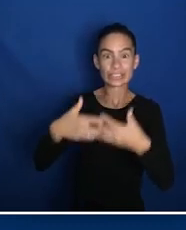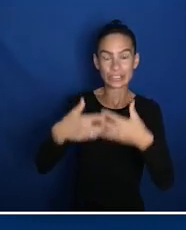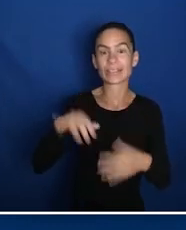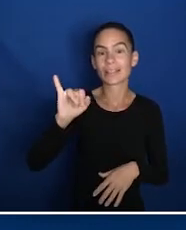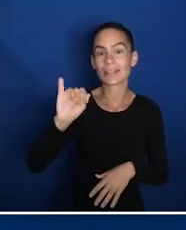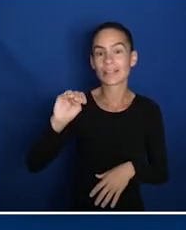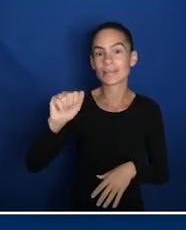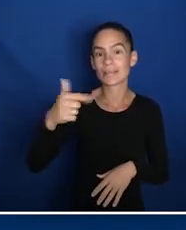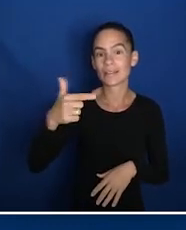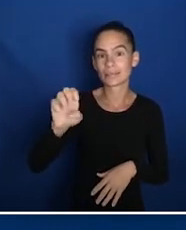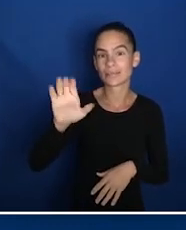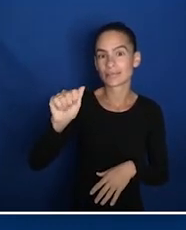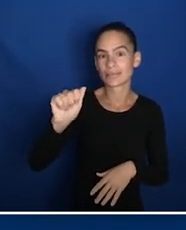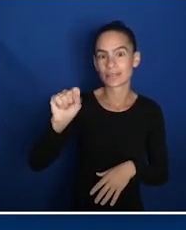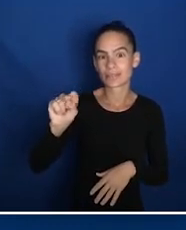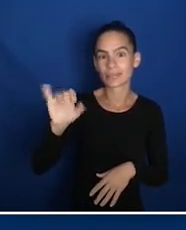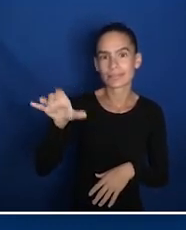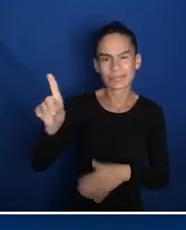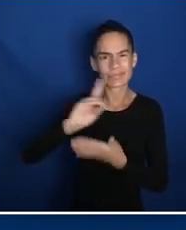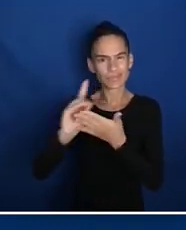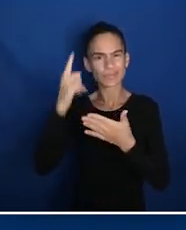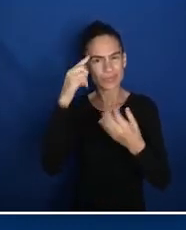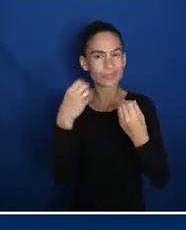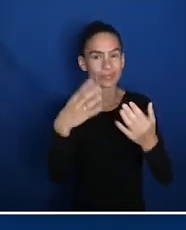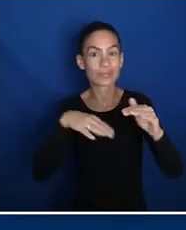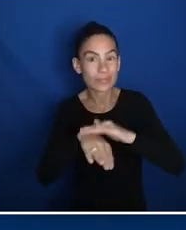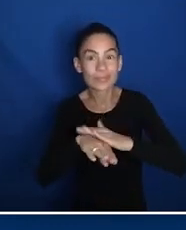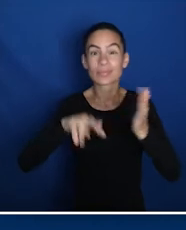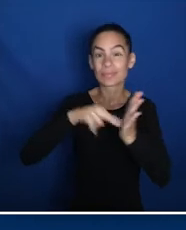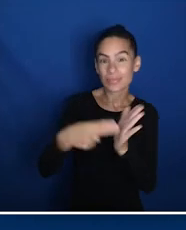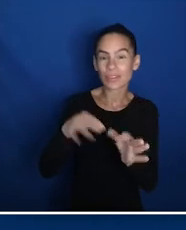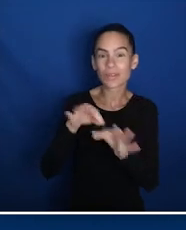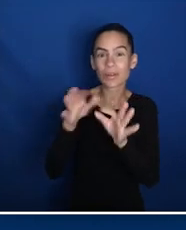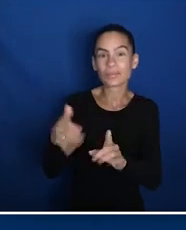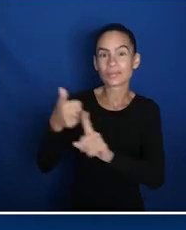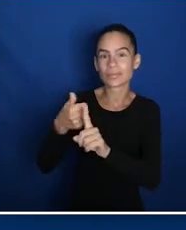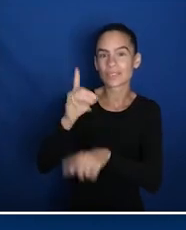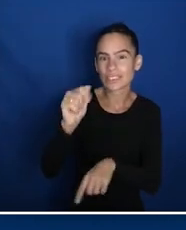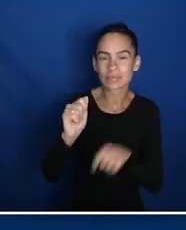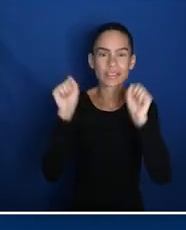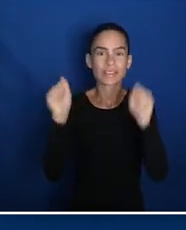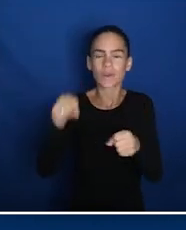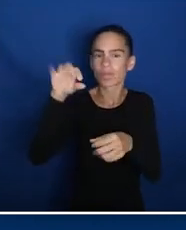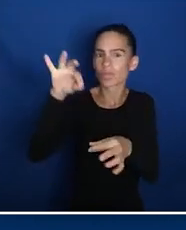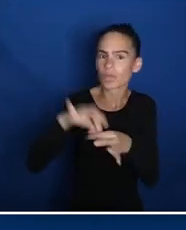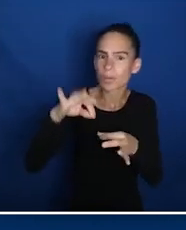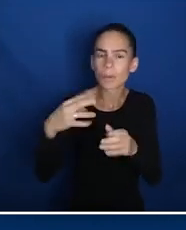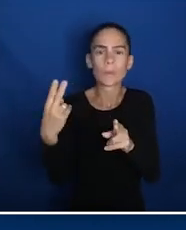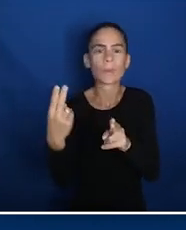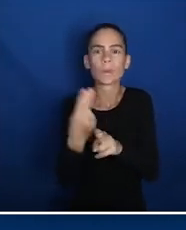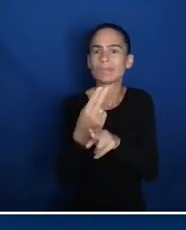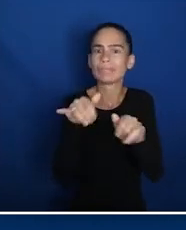was designed for accessibility, which means that voters with disabilities can cast their ballots using the